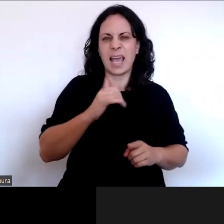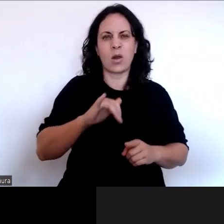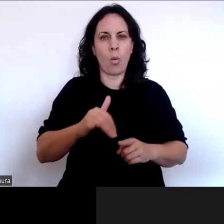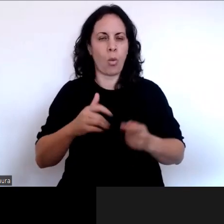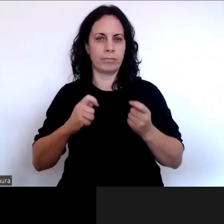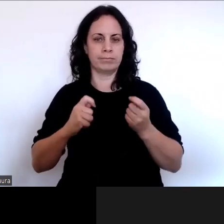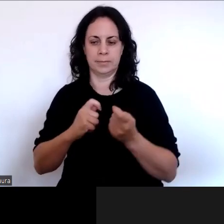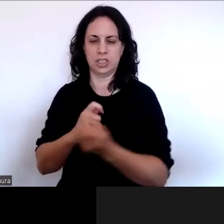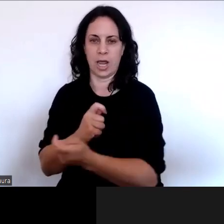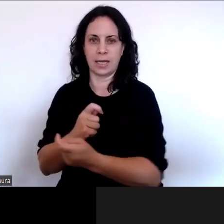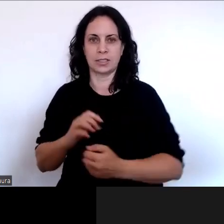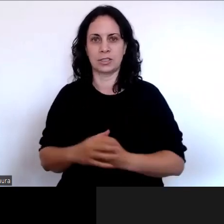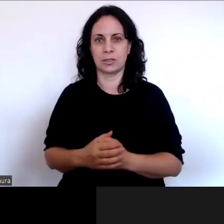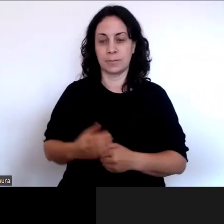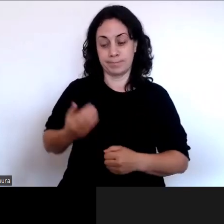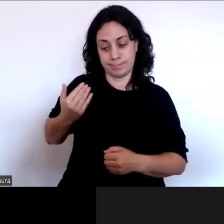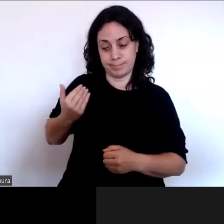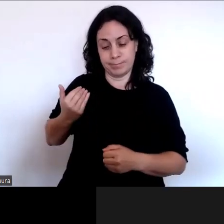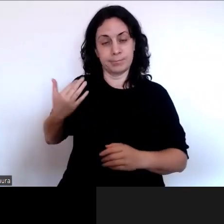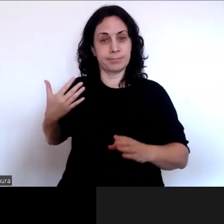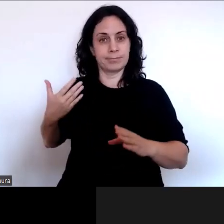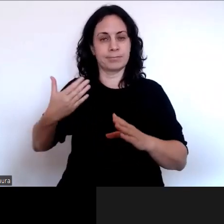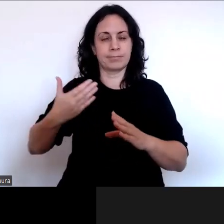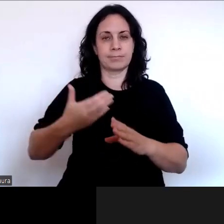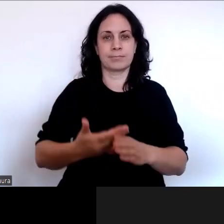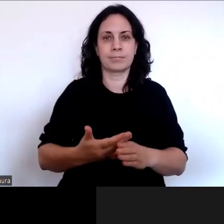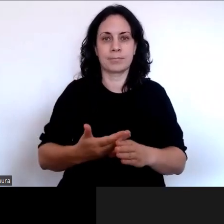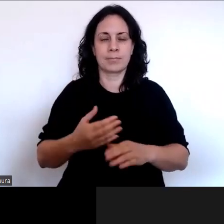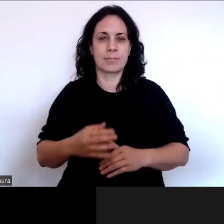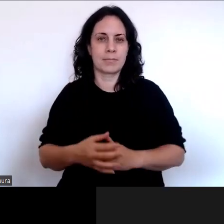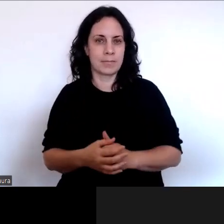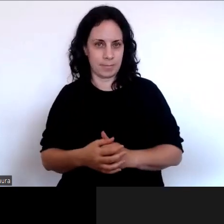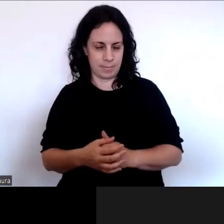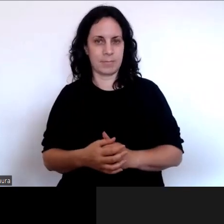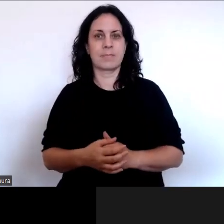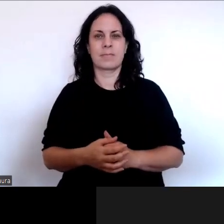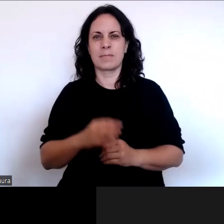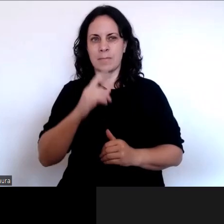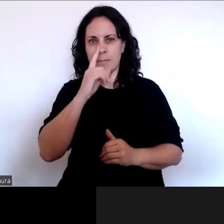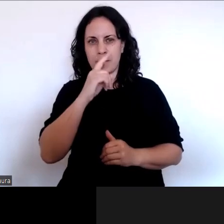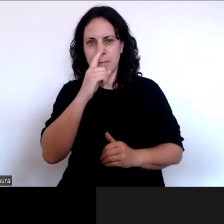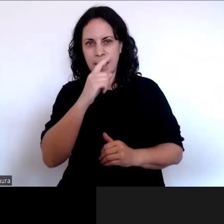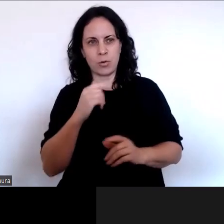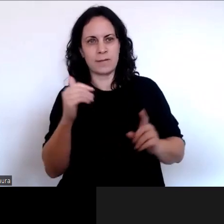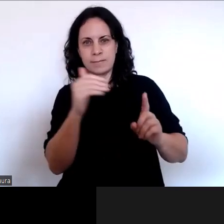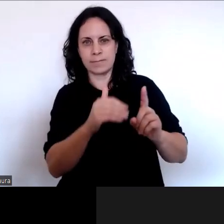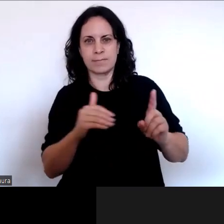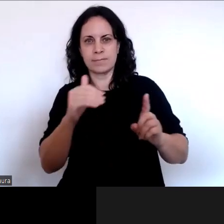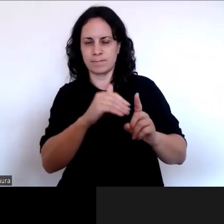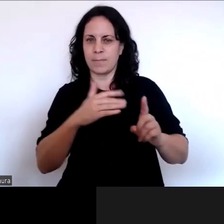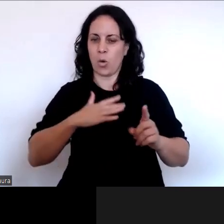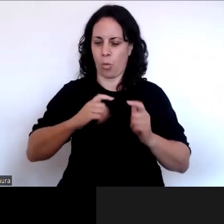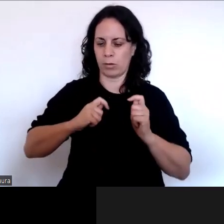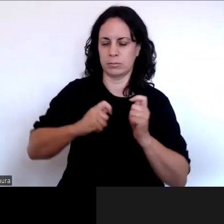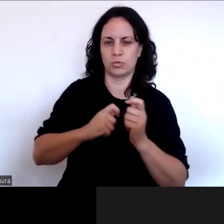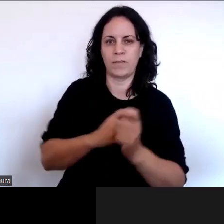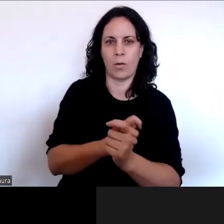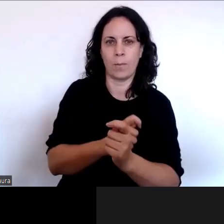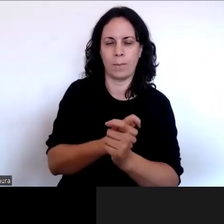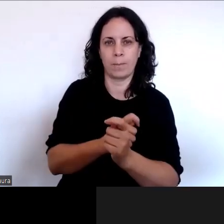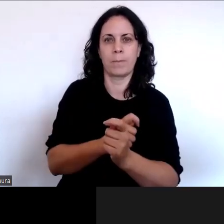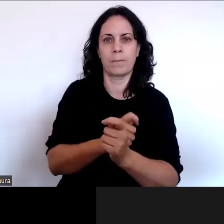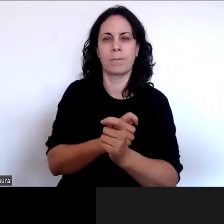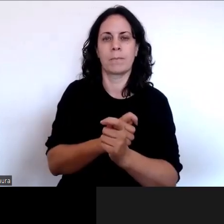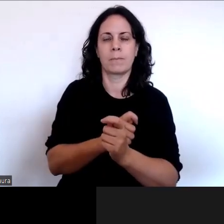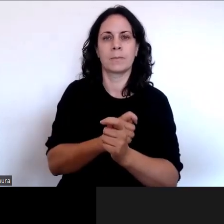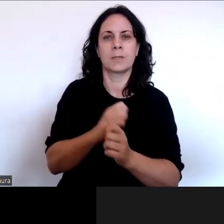Over recent years, there's been a number of calls for the law in this area to be reformed to make sure it works well for people